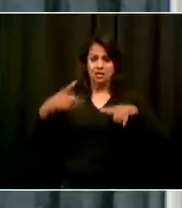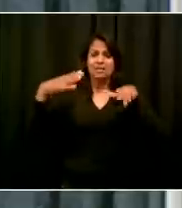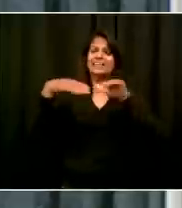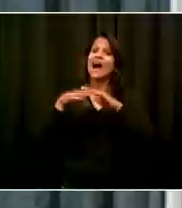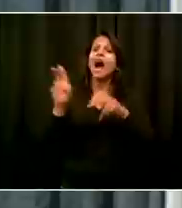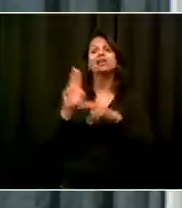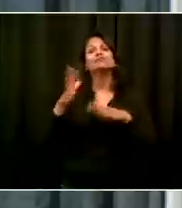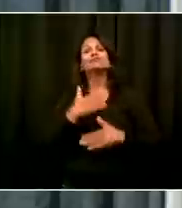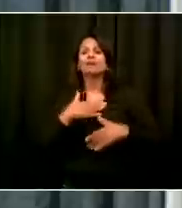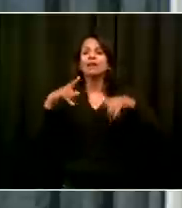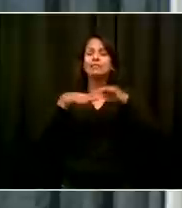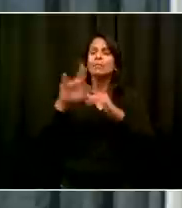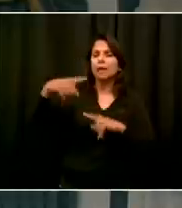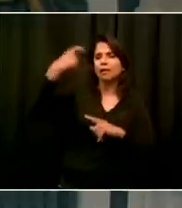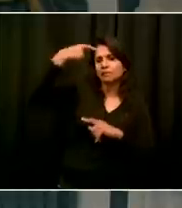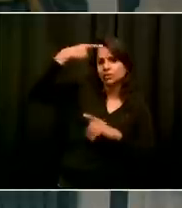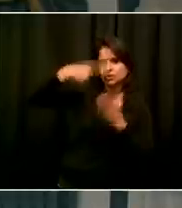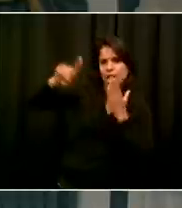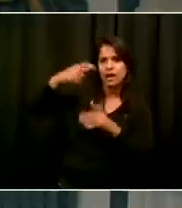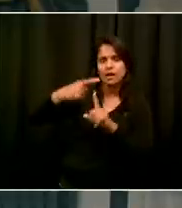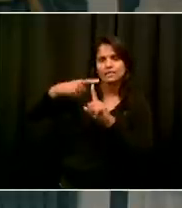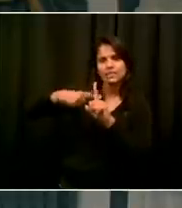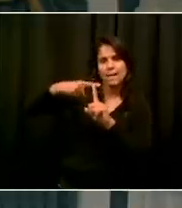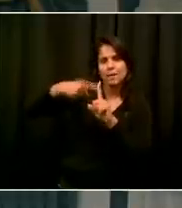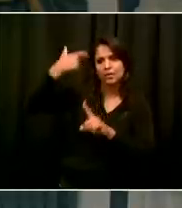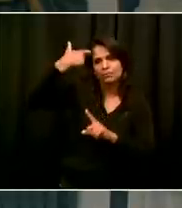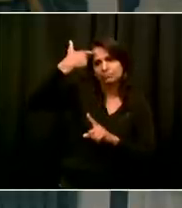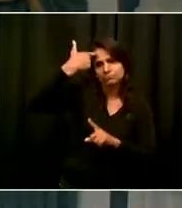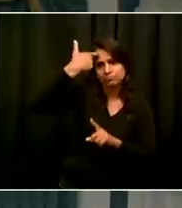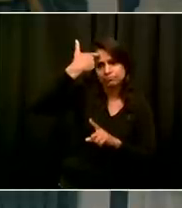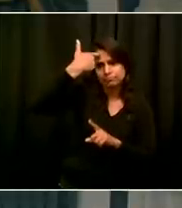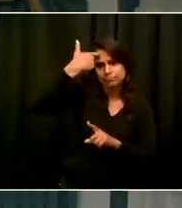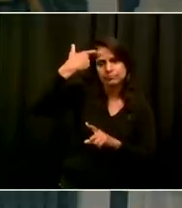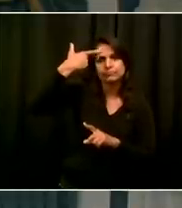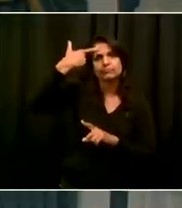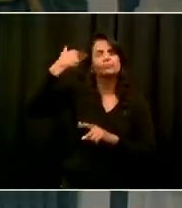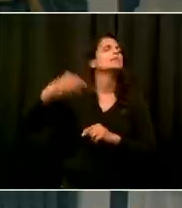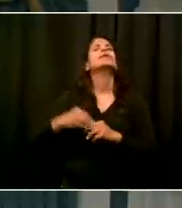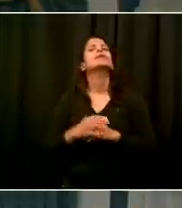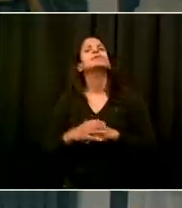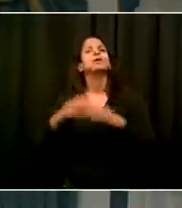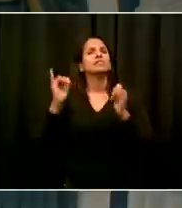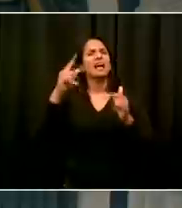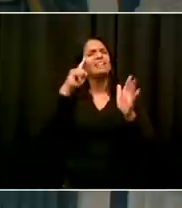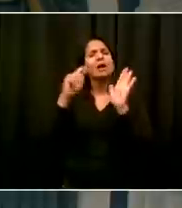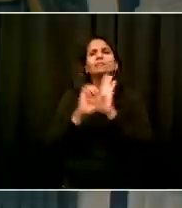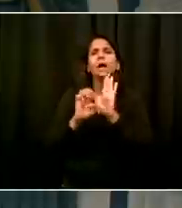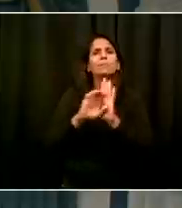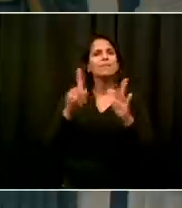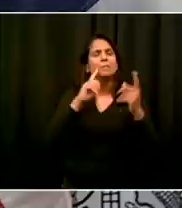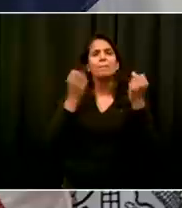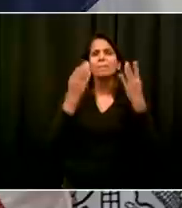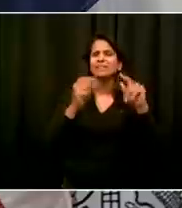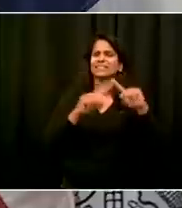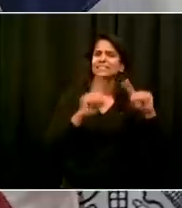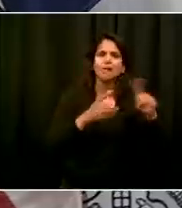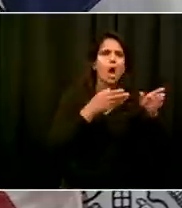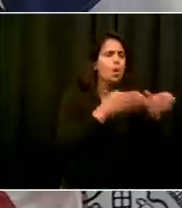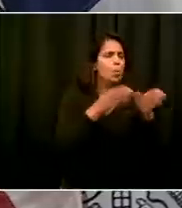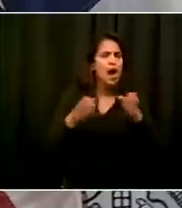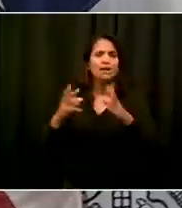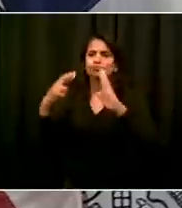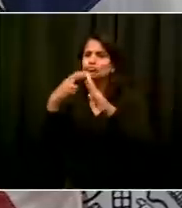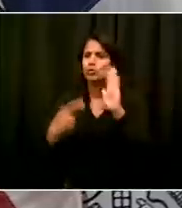Thank you, Commissioner. And everyone, as we close, look, here's the bottom line. I like to be repetitive when it's a good and important message.